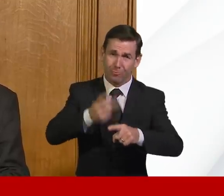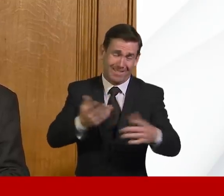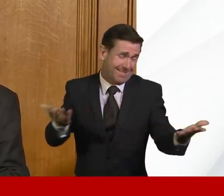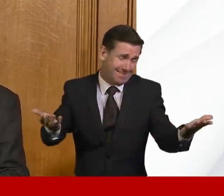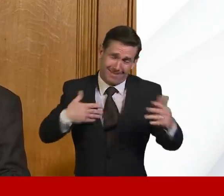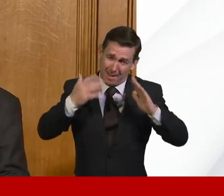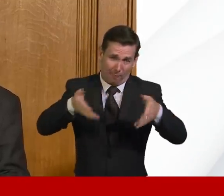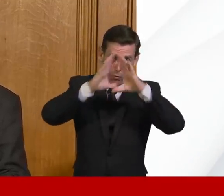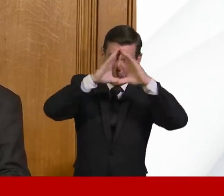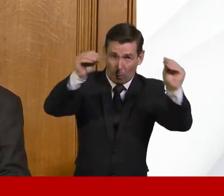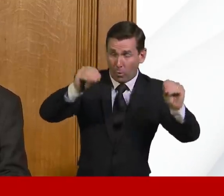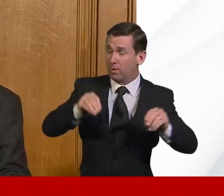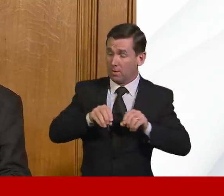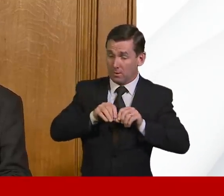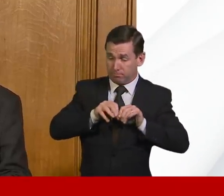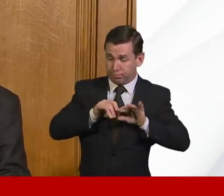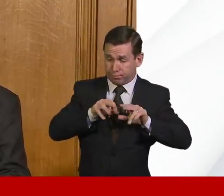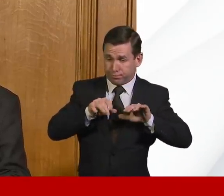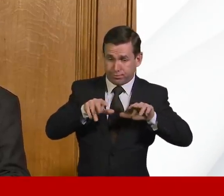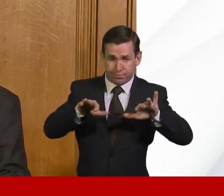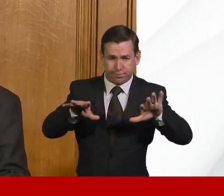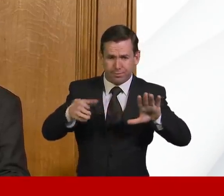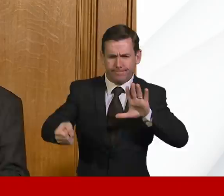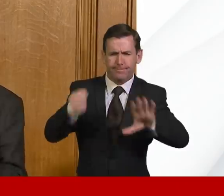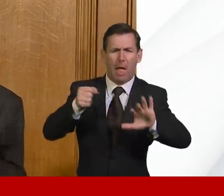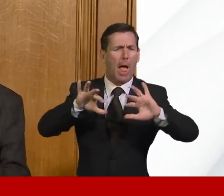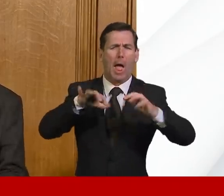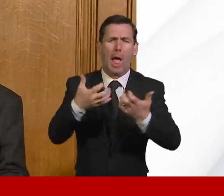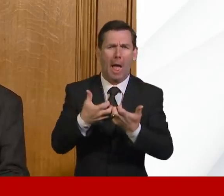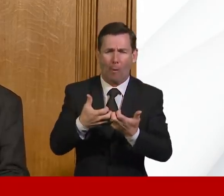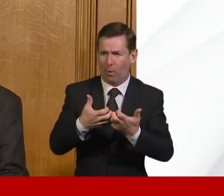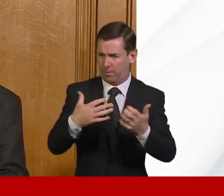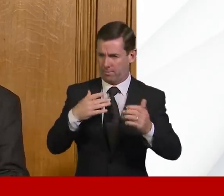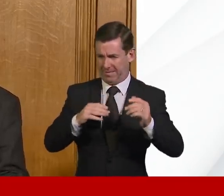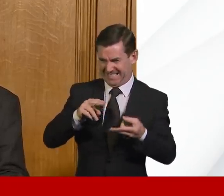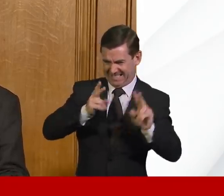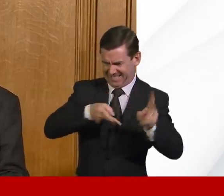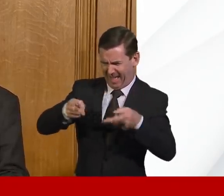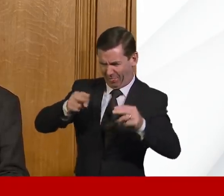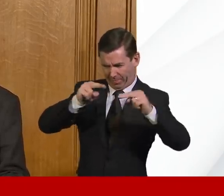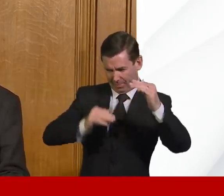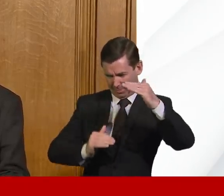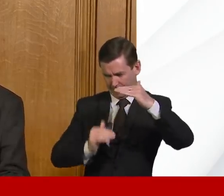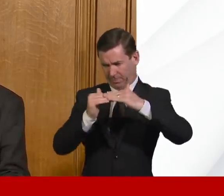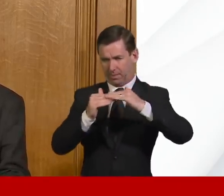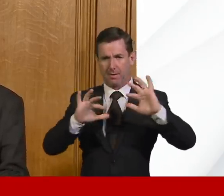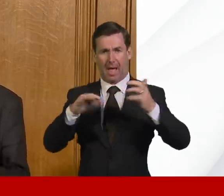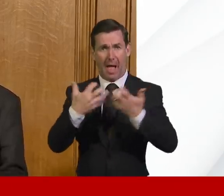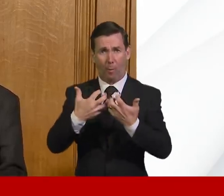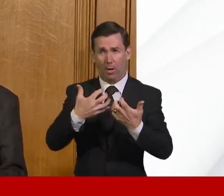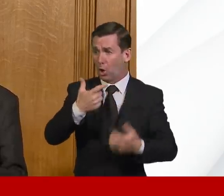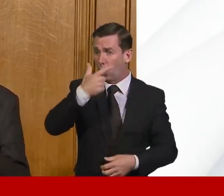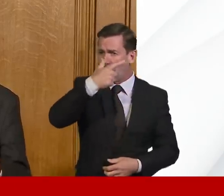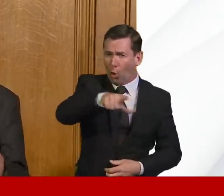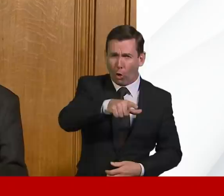the way that if we're going to get to the numbers of deaths that you're talking about, it doesn't happen by luck. It's not just